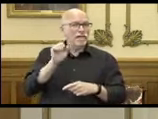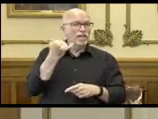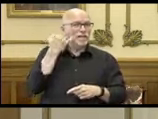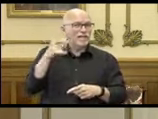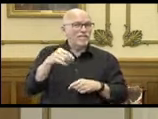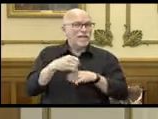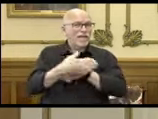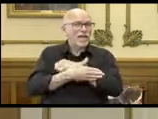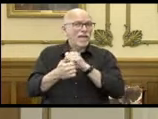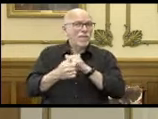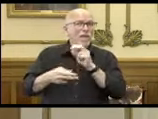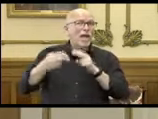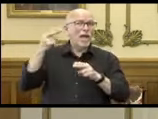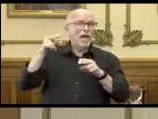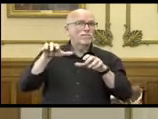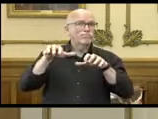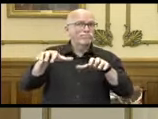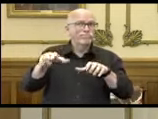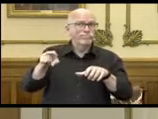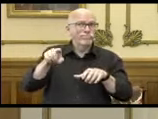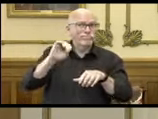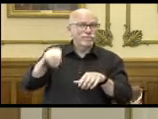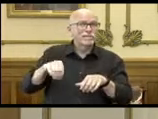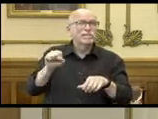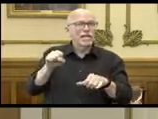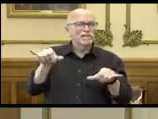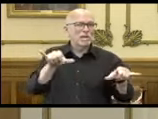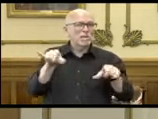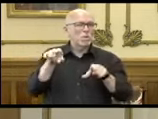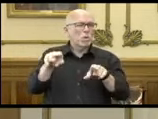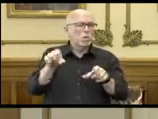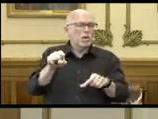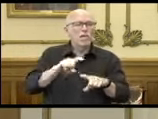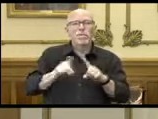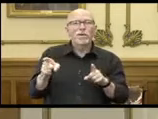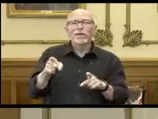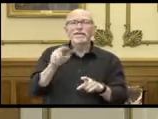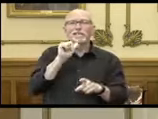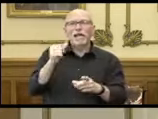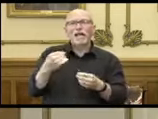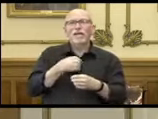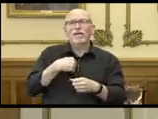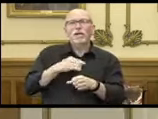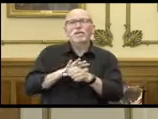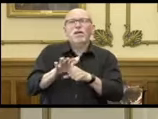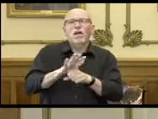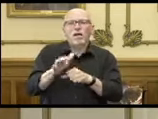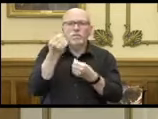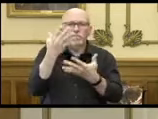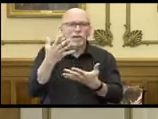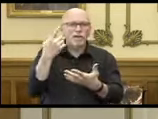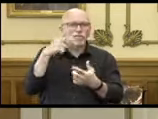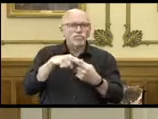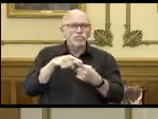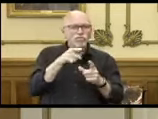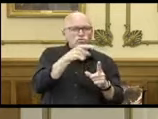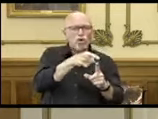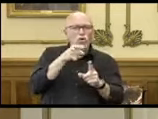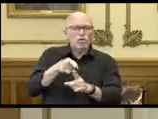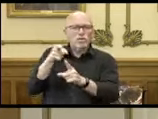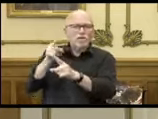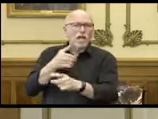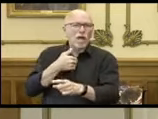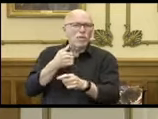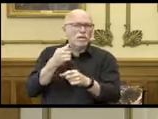were in a county with a higher prevalence rate, unfortunately the data does not give us the sufficient basis to strategically target our testing.